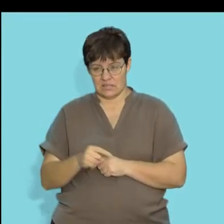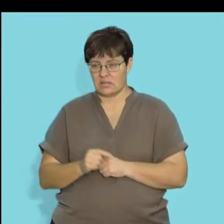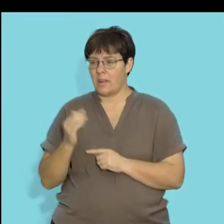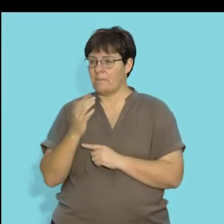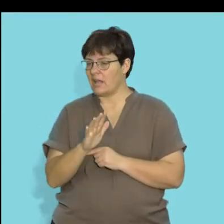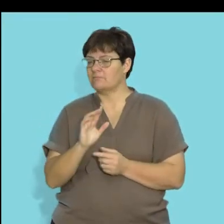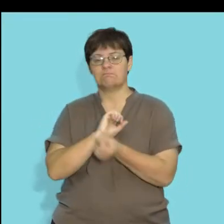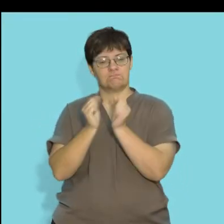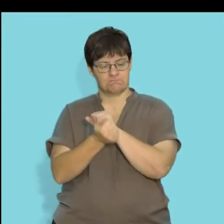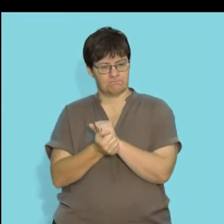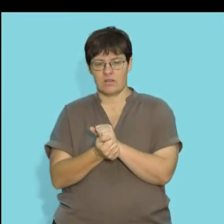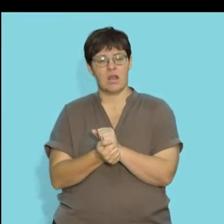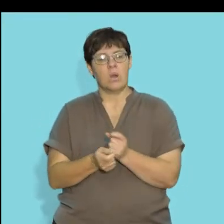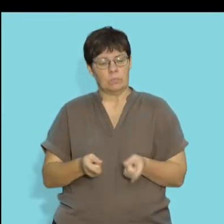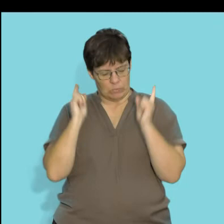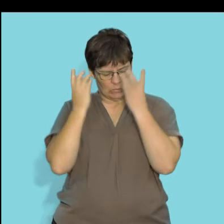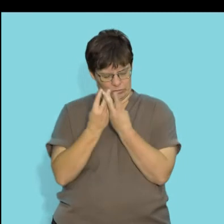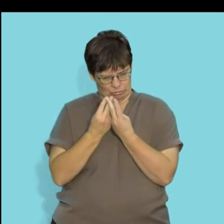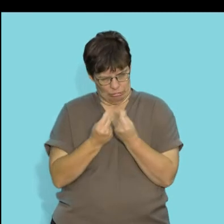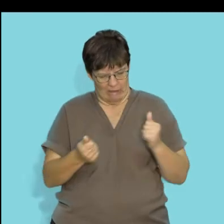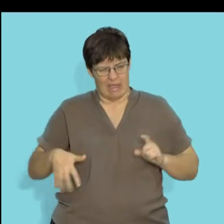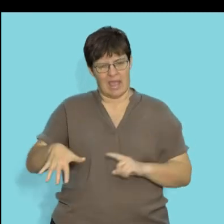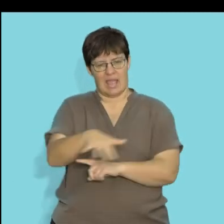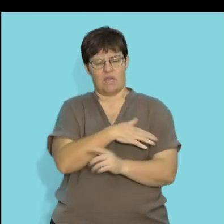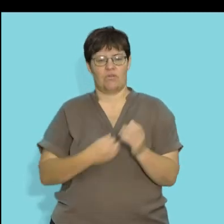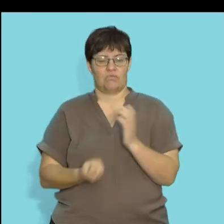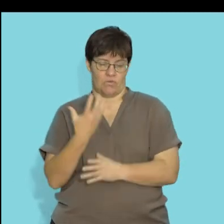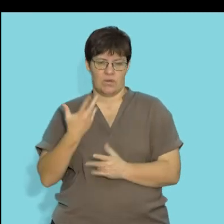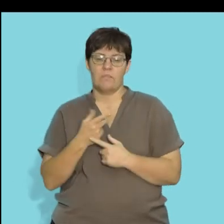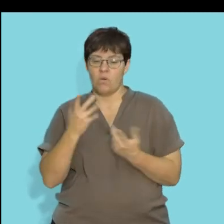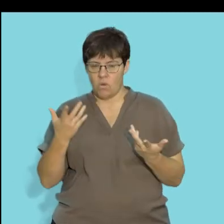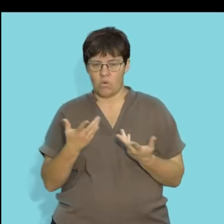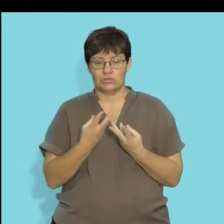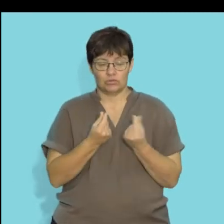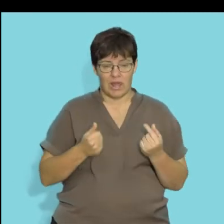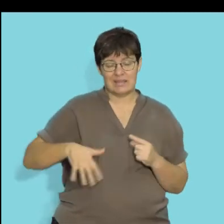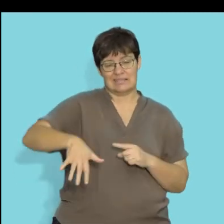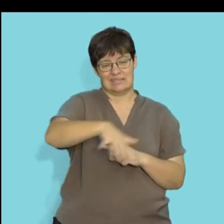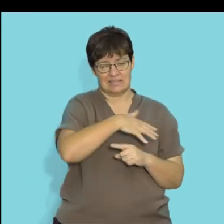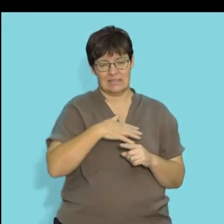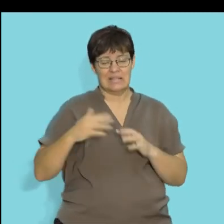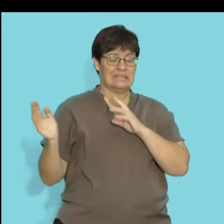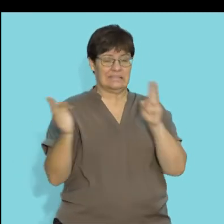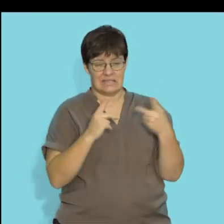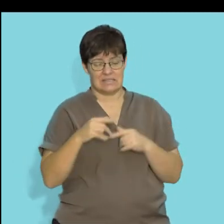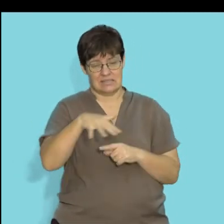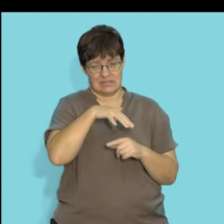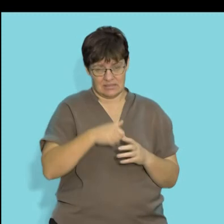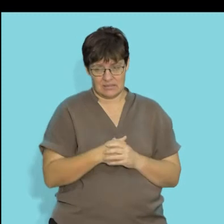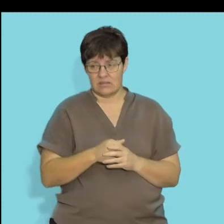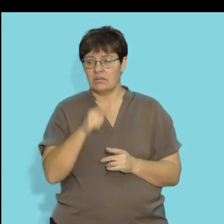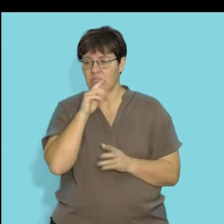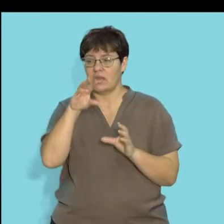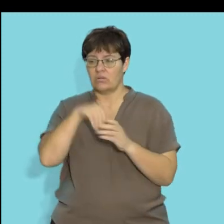xerophytes are plants that are adapted to growing in extremely dry conditions. And these are often found in dry, arid, desert conditions.